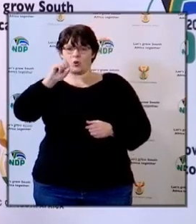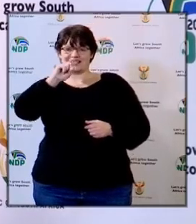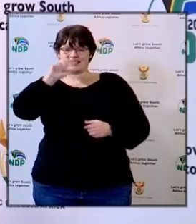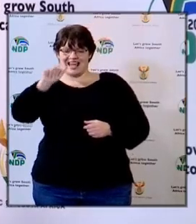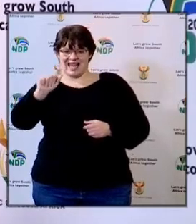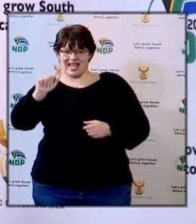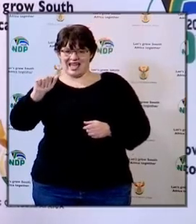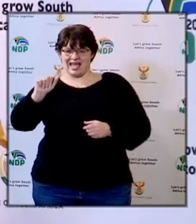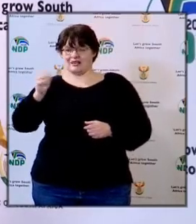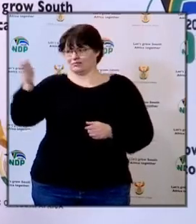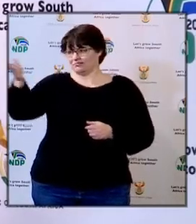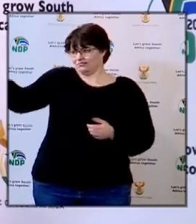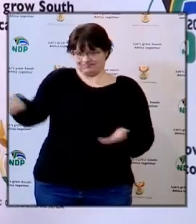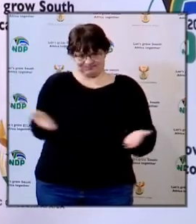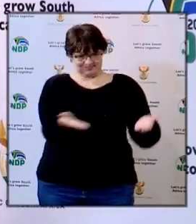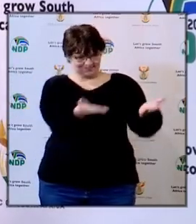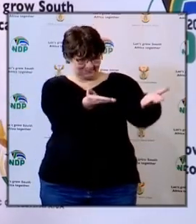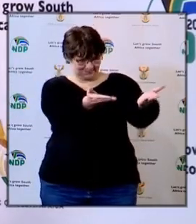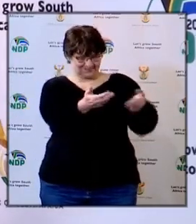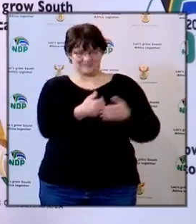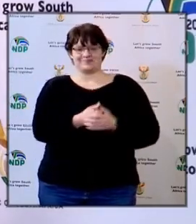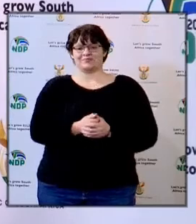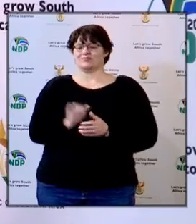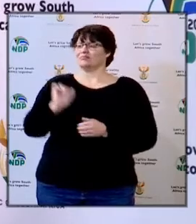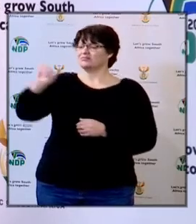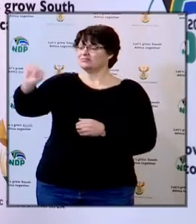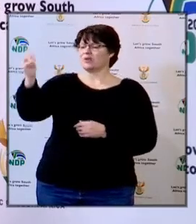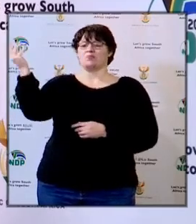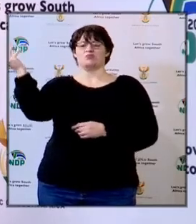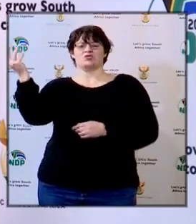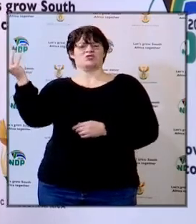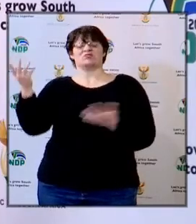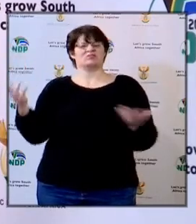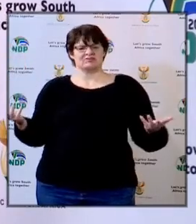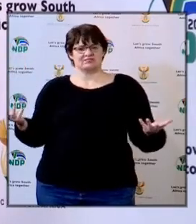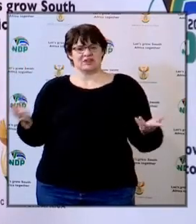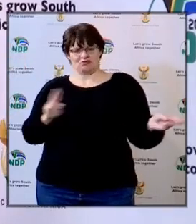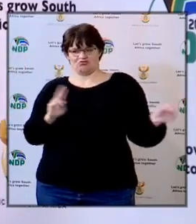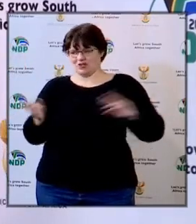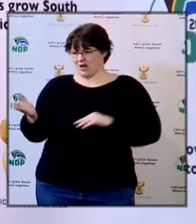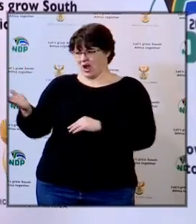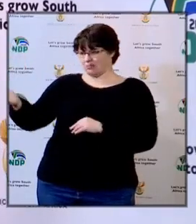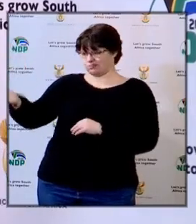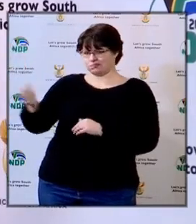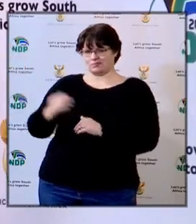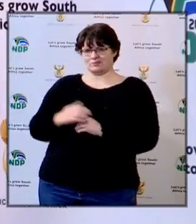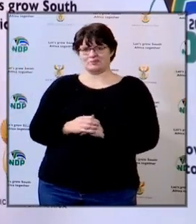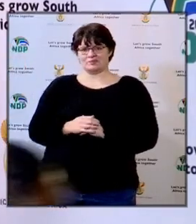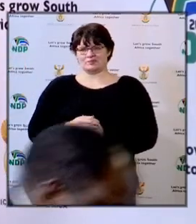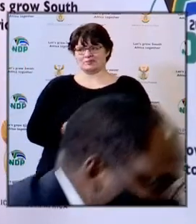please ascend the stage. Your presentation is ready.